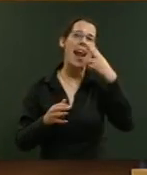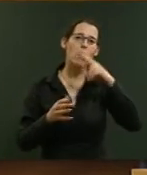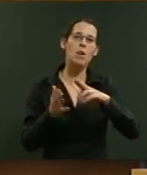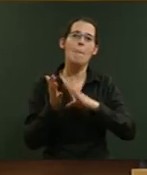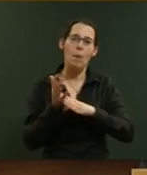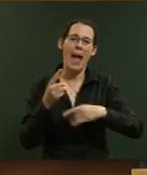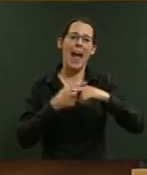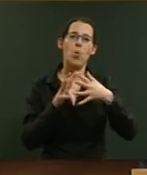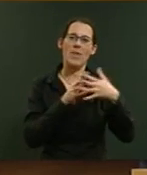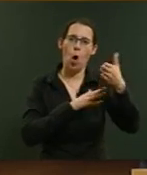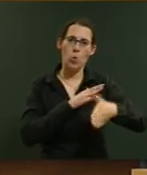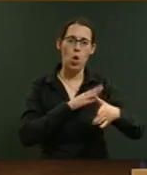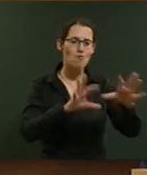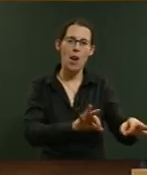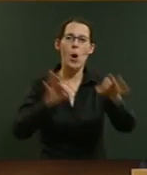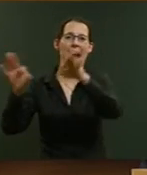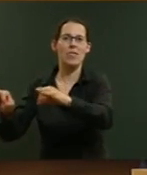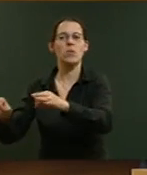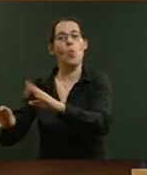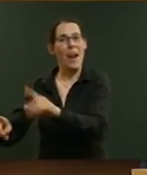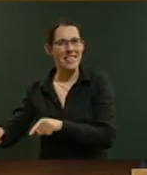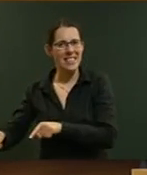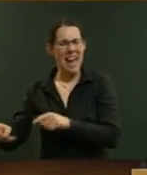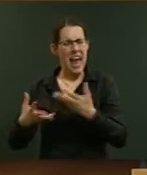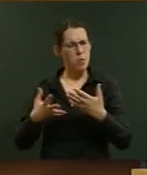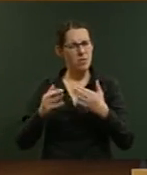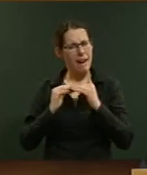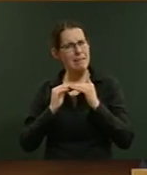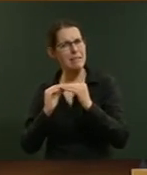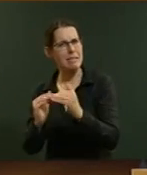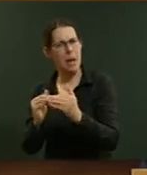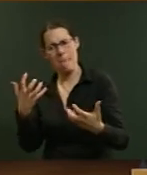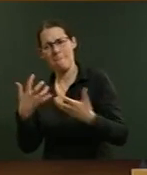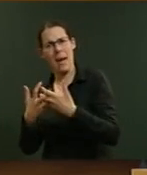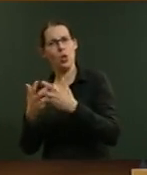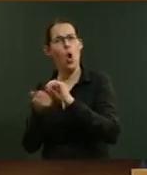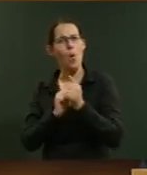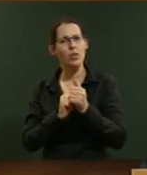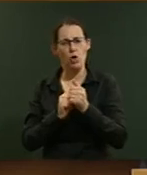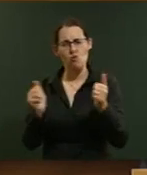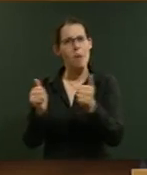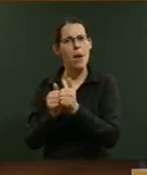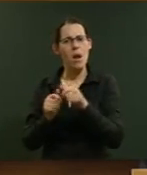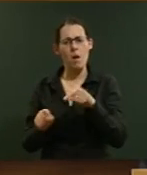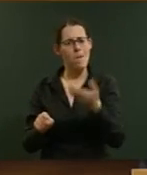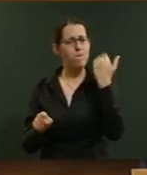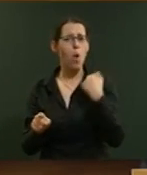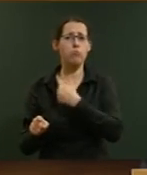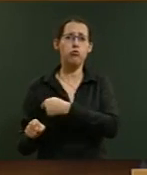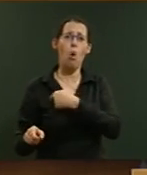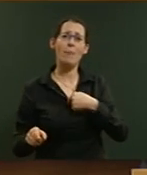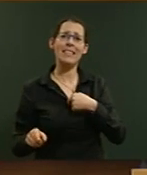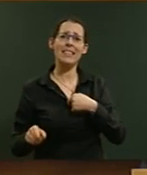West Coast to Wellington, consistent with the coalition agreement and promise that states the government will